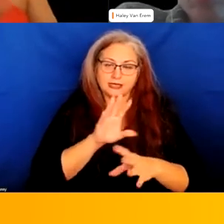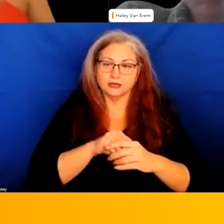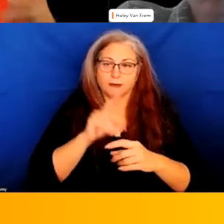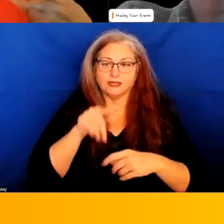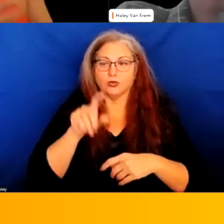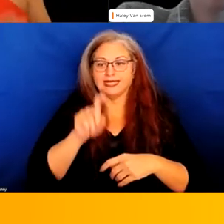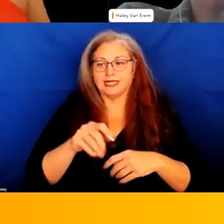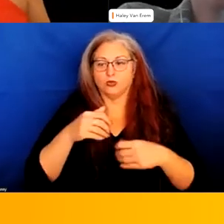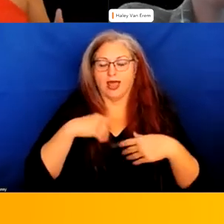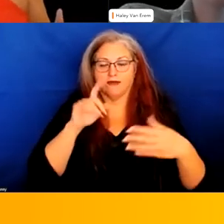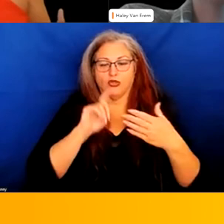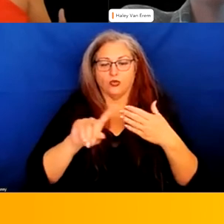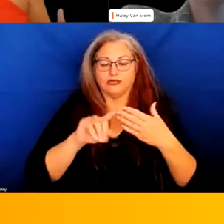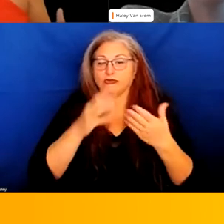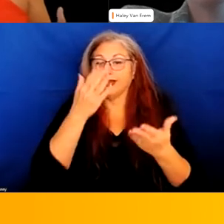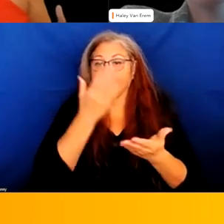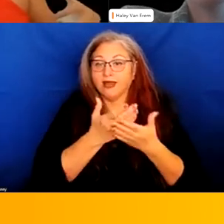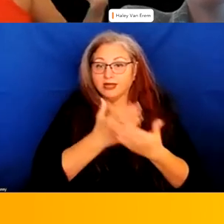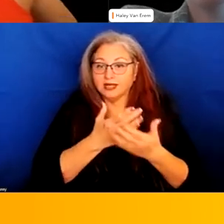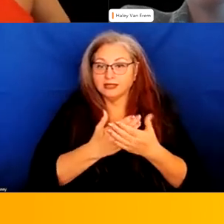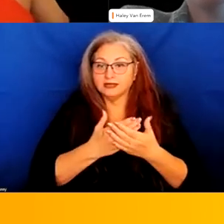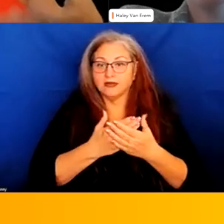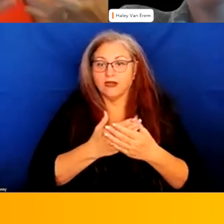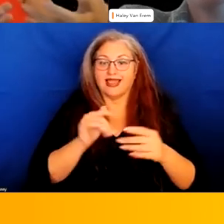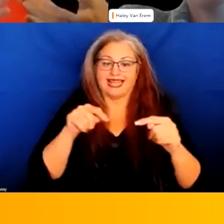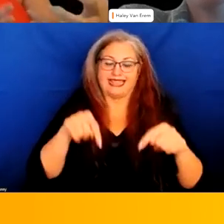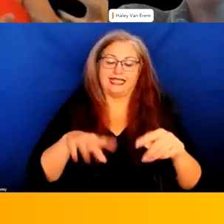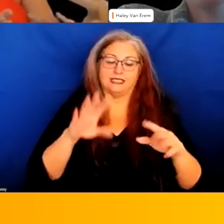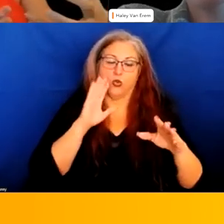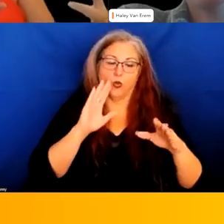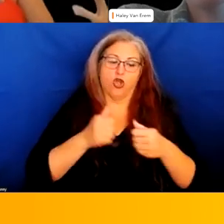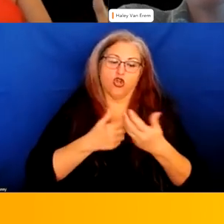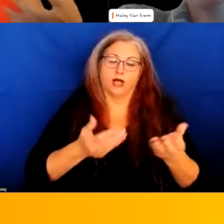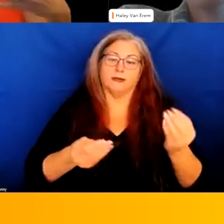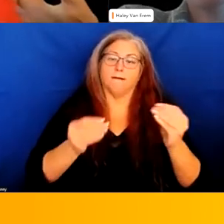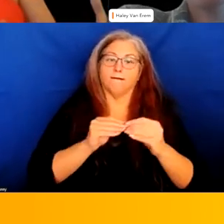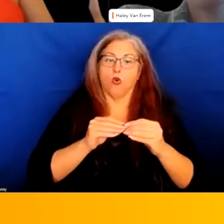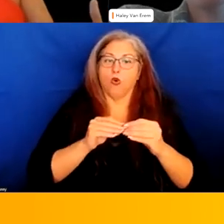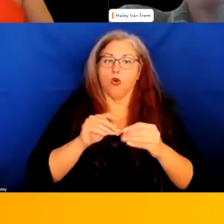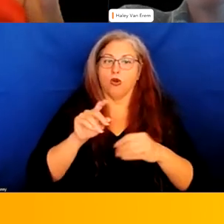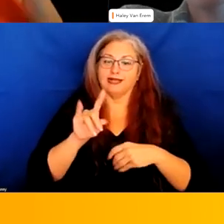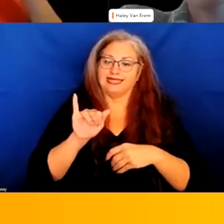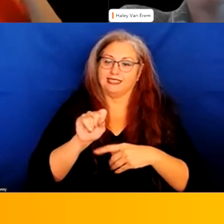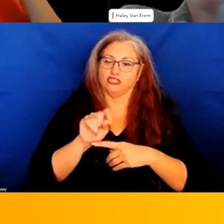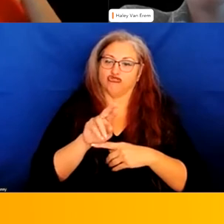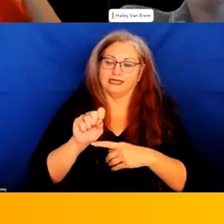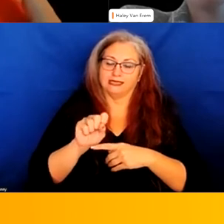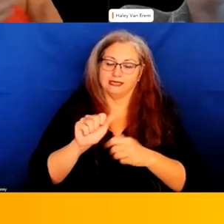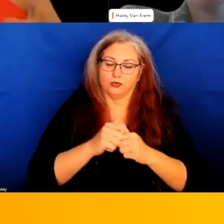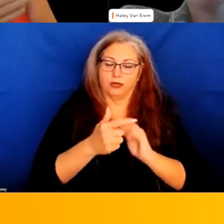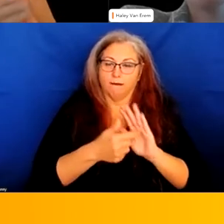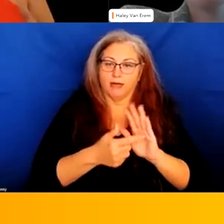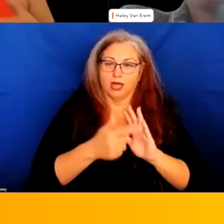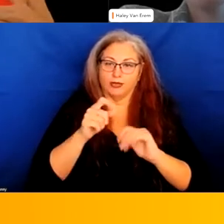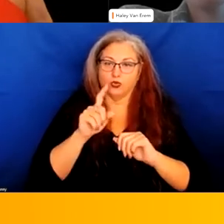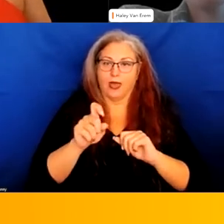need the research evidence that like this causes more distress with this model because you've got